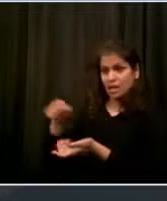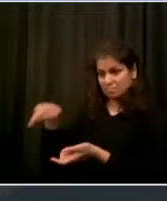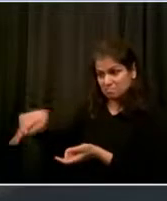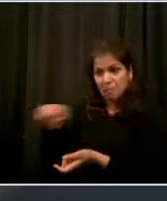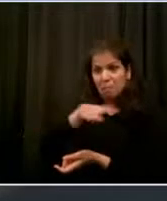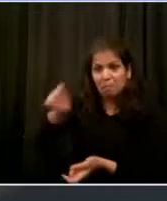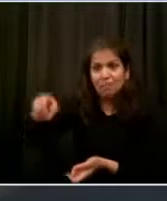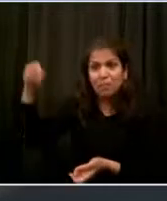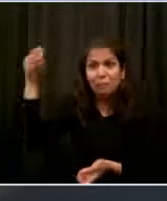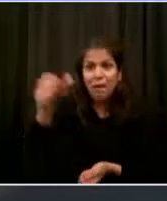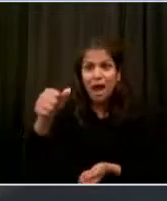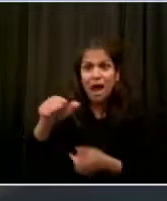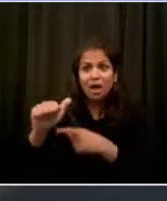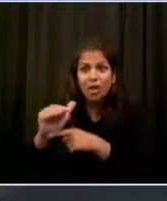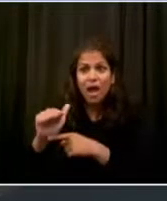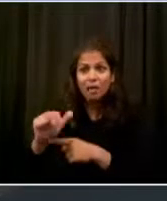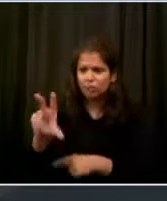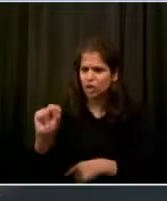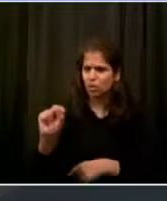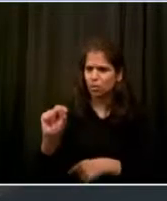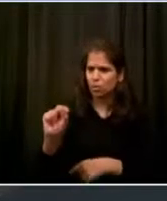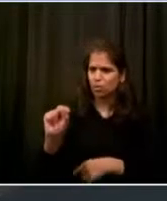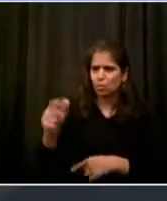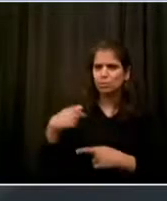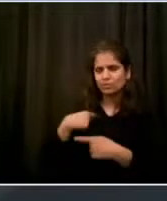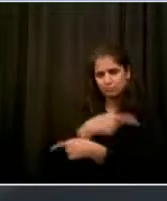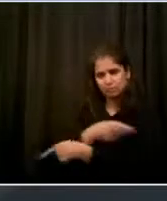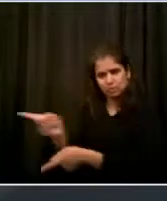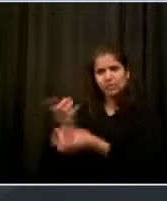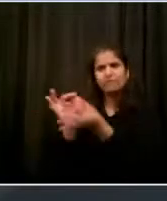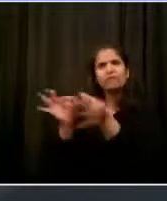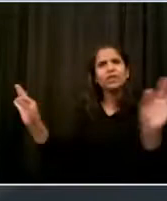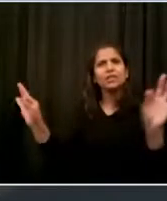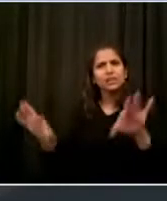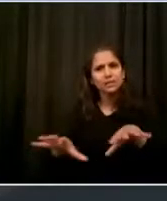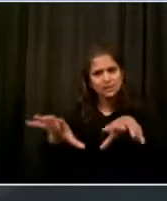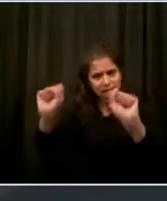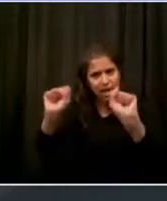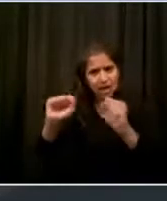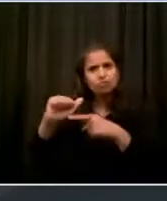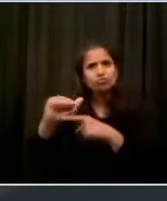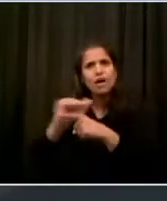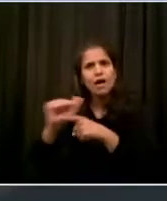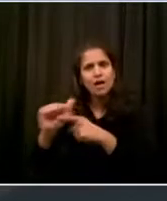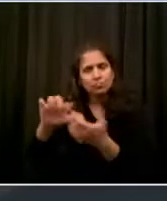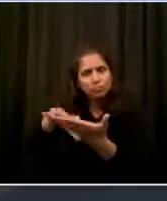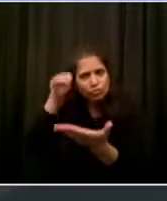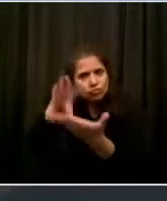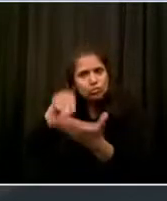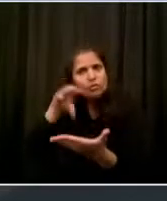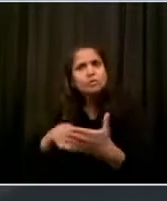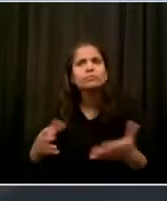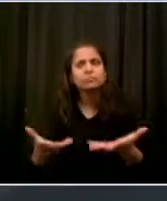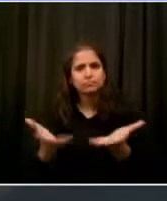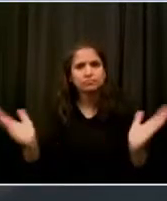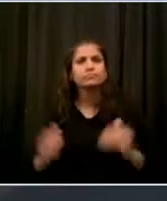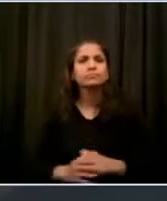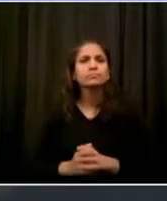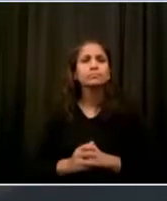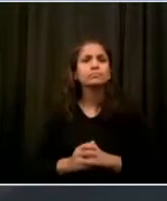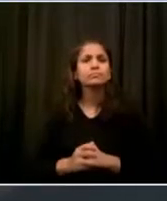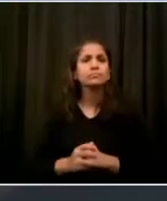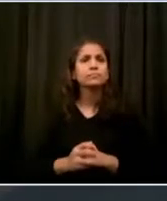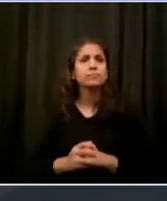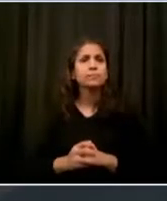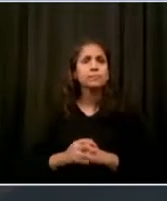significant step in the direction that we want to go in these next weeks and we you'll be hearing more from us